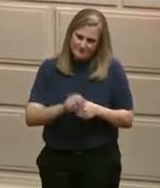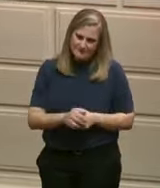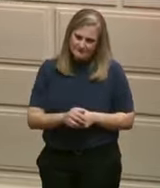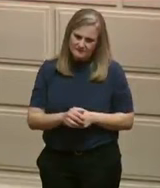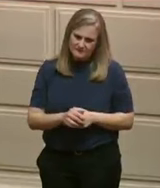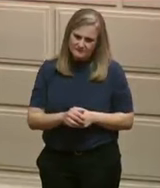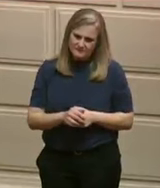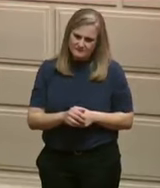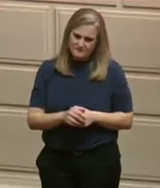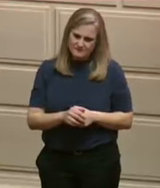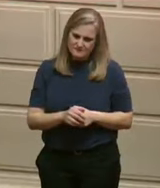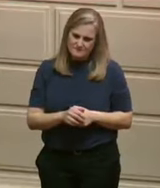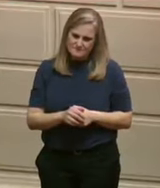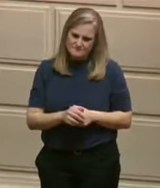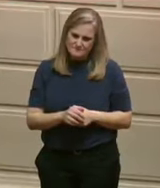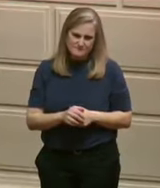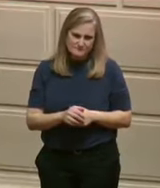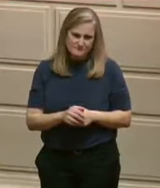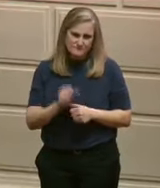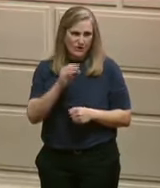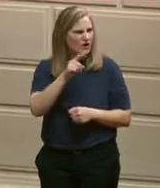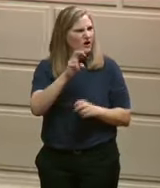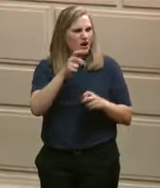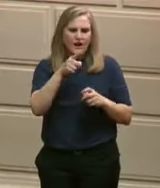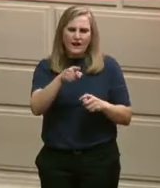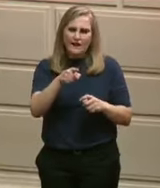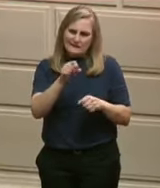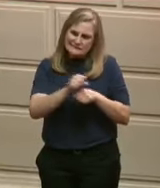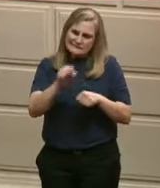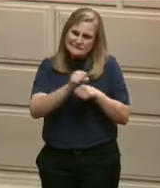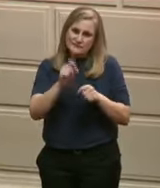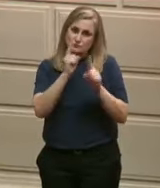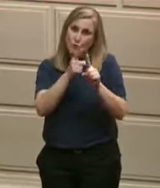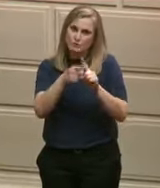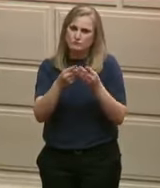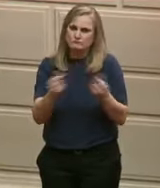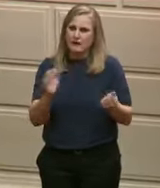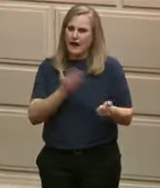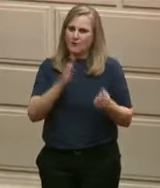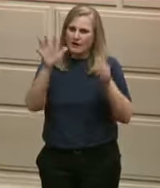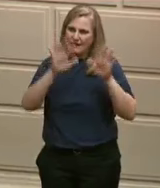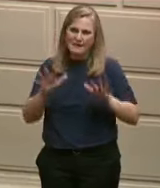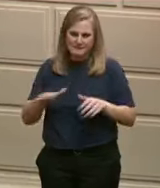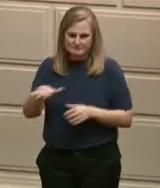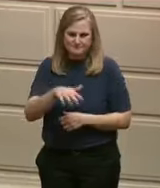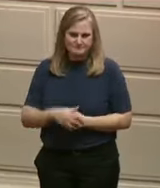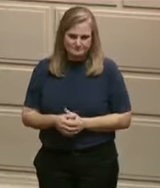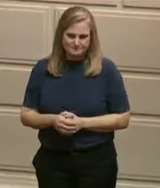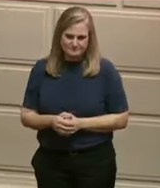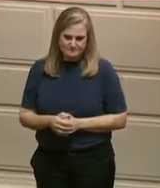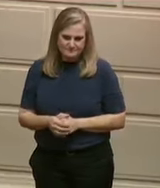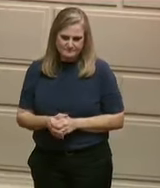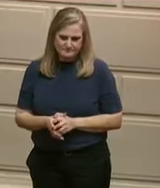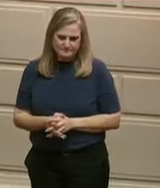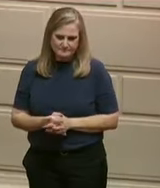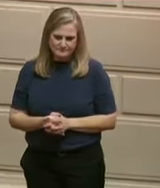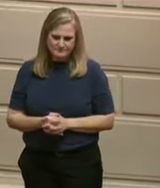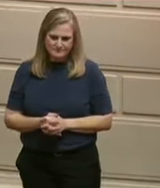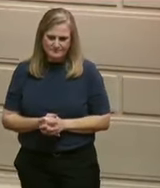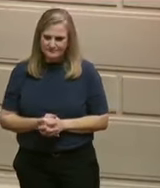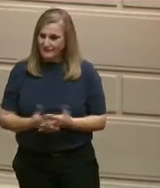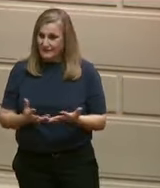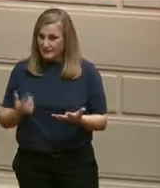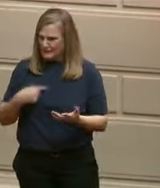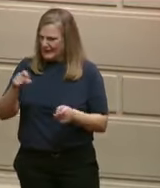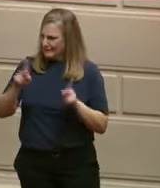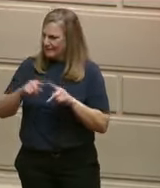In order to get our offshore wind projects completed, we need people doing the work. A few